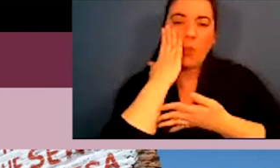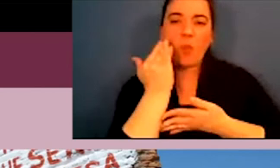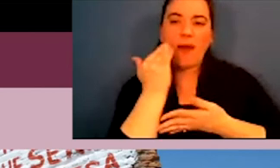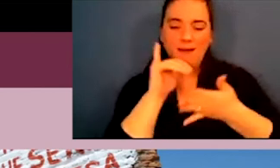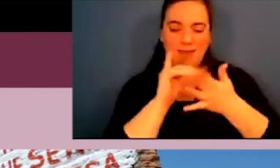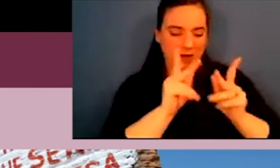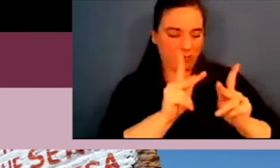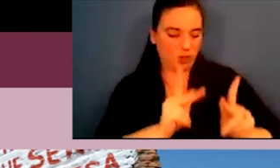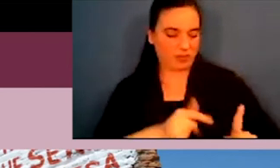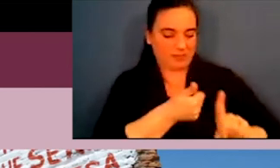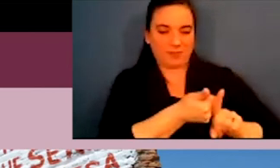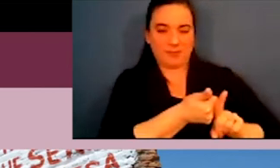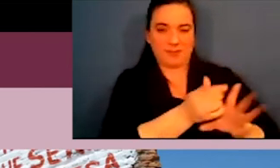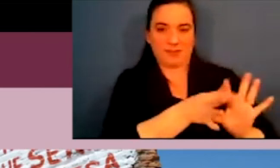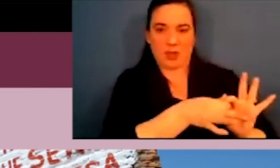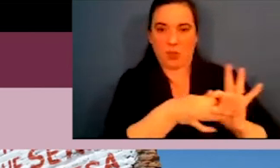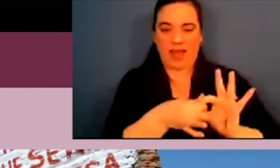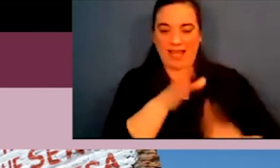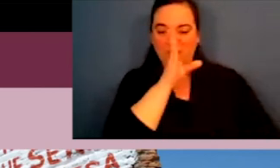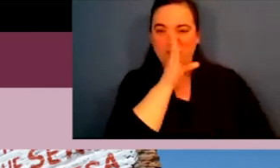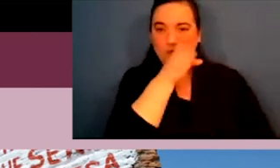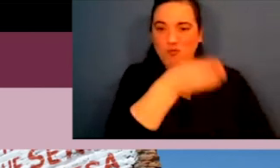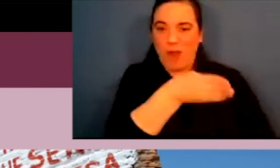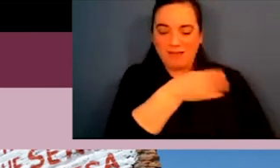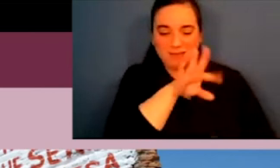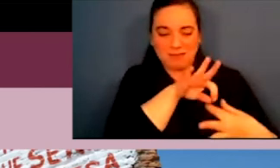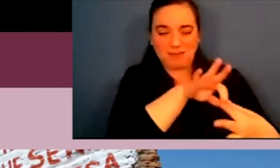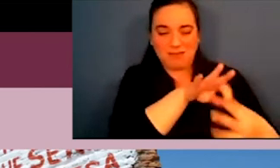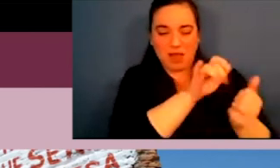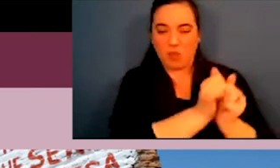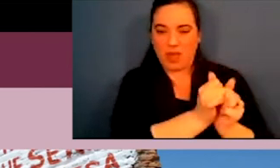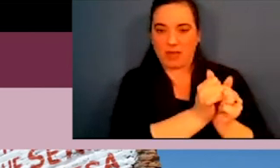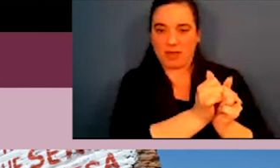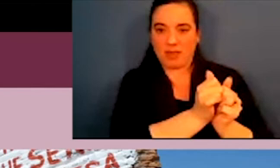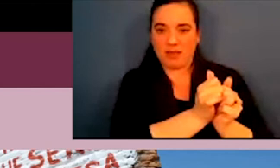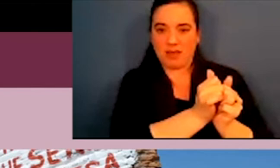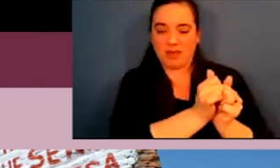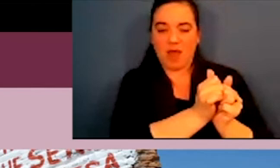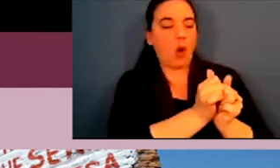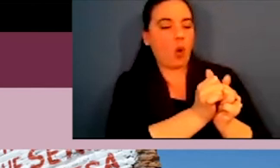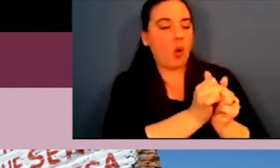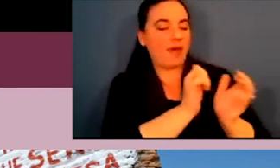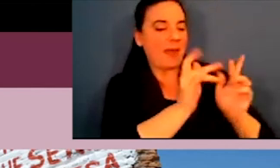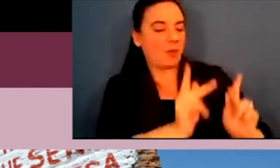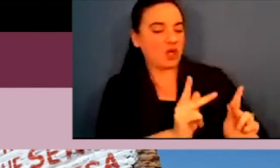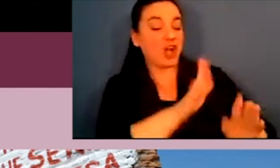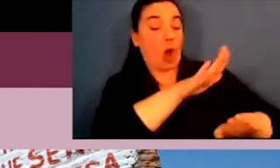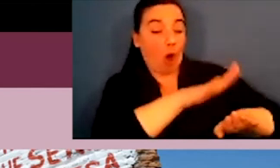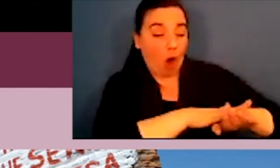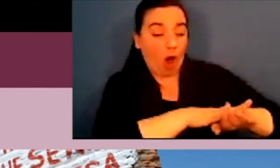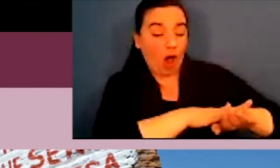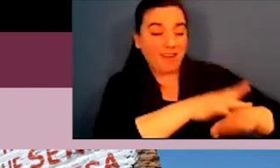um, because of, um, relating that person either directly to,